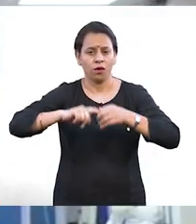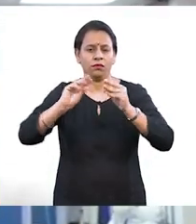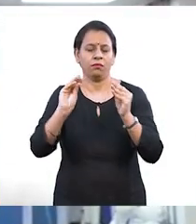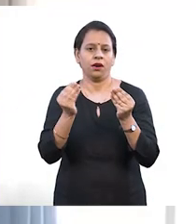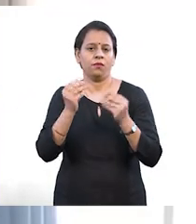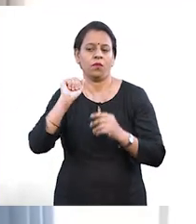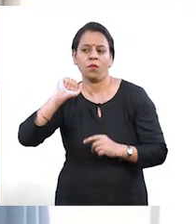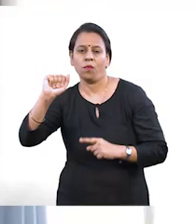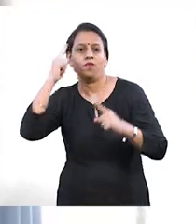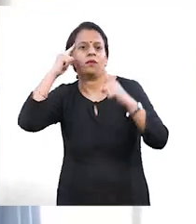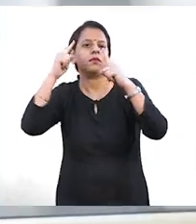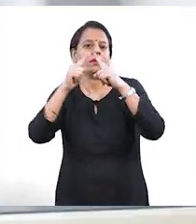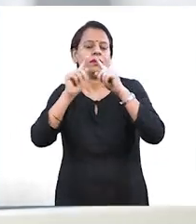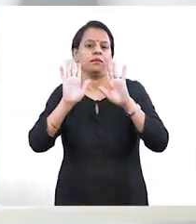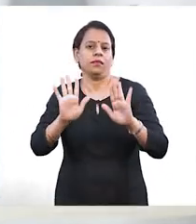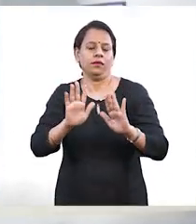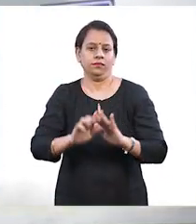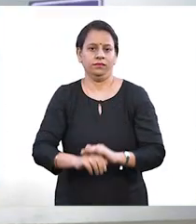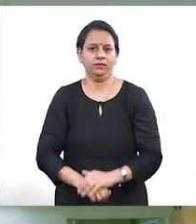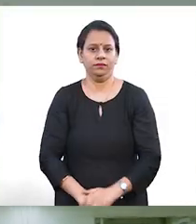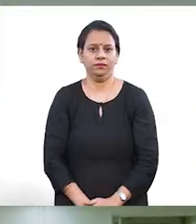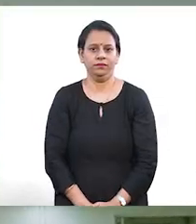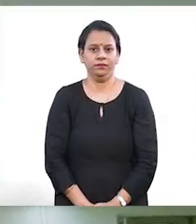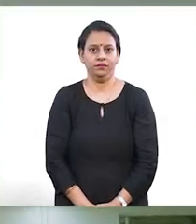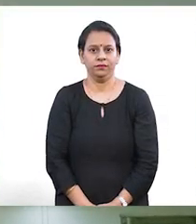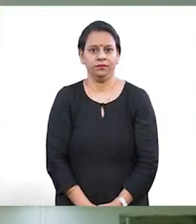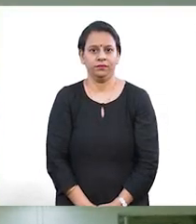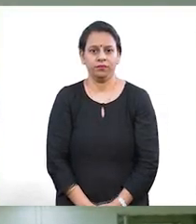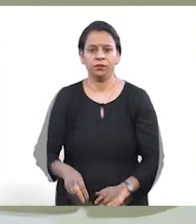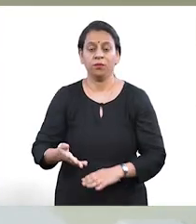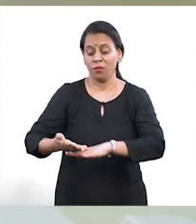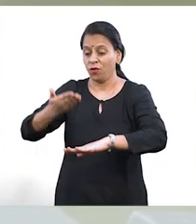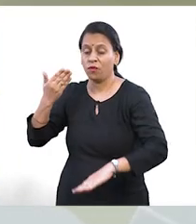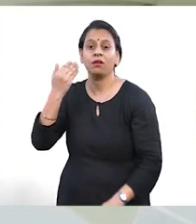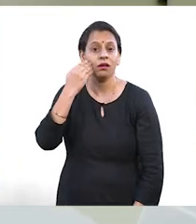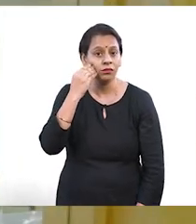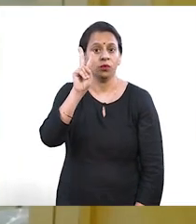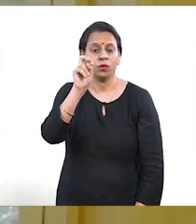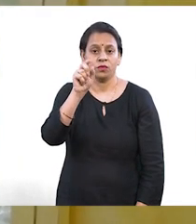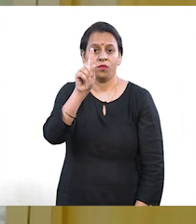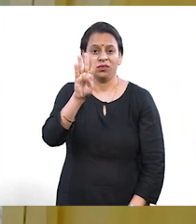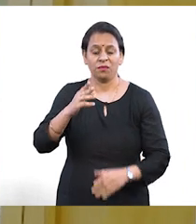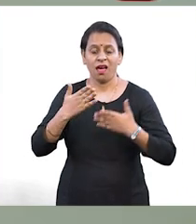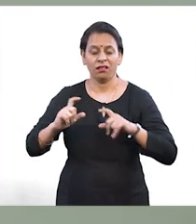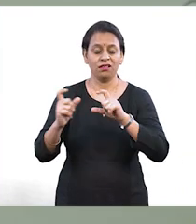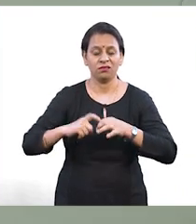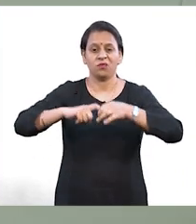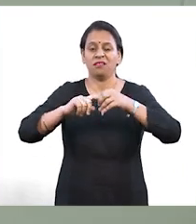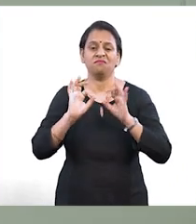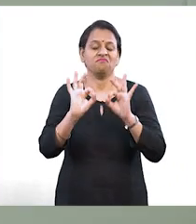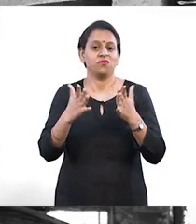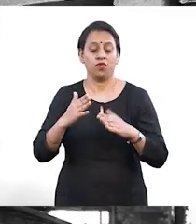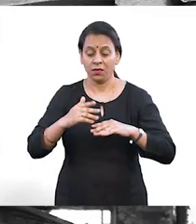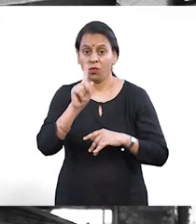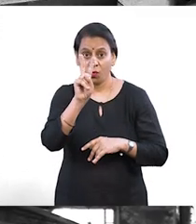with the resolve to ensure healthcare for all. Comprehensive steps have been taken in the last eight